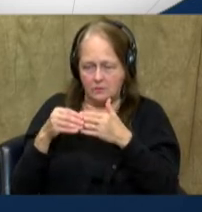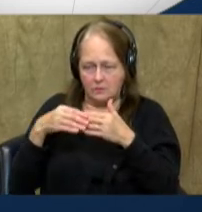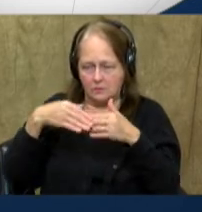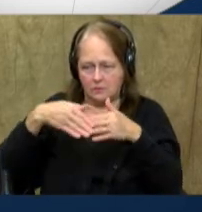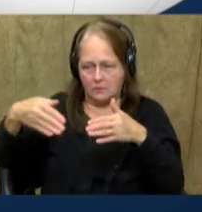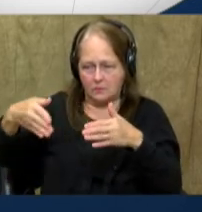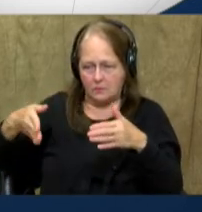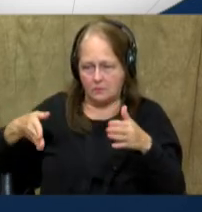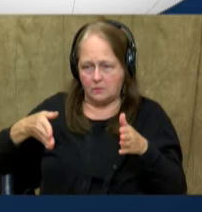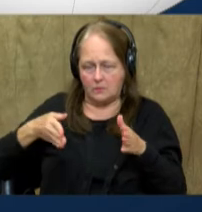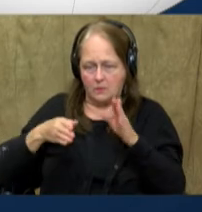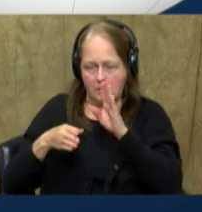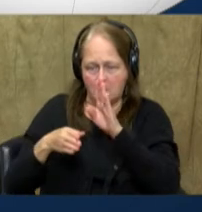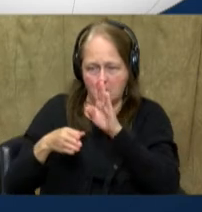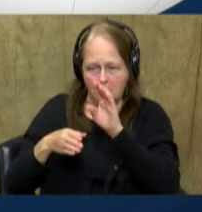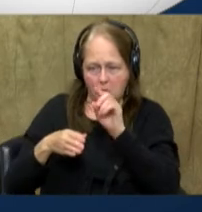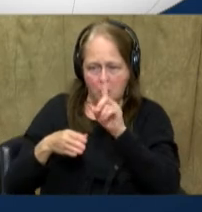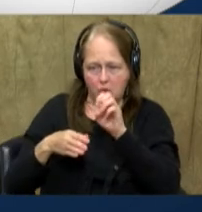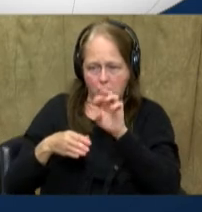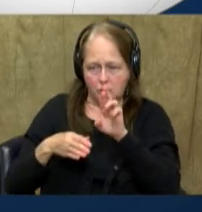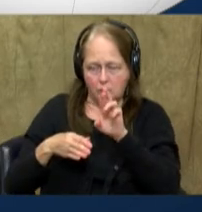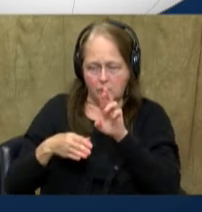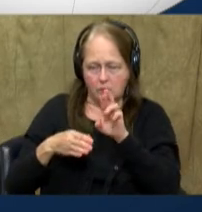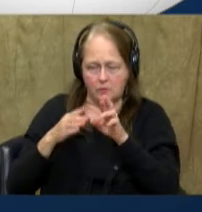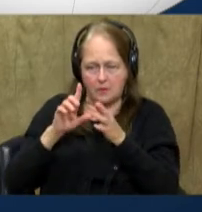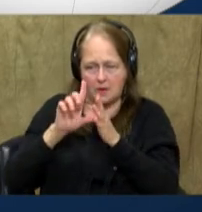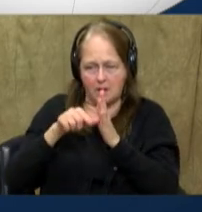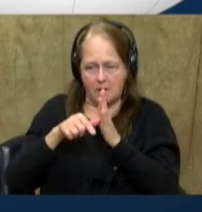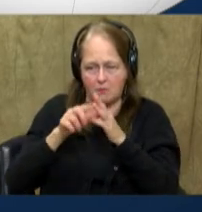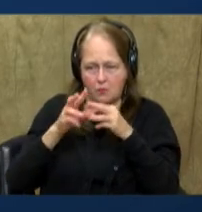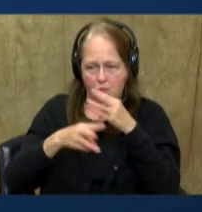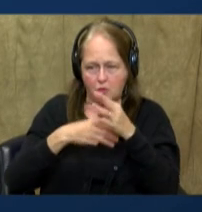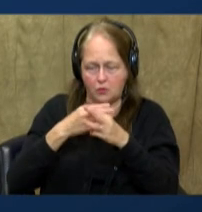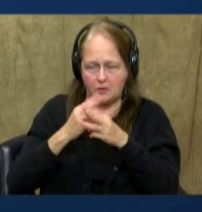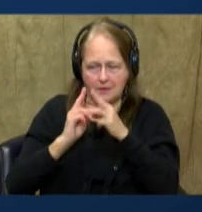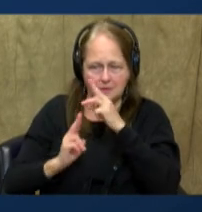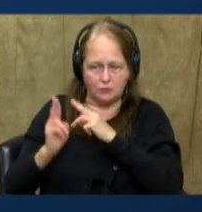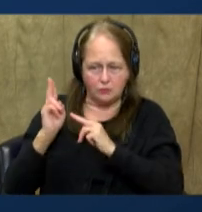partition. And you'll learn a little bit more about that in world history.